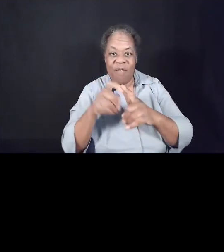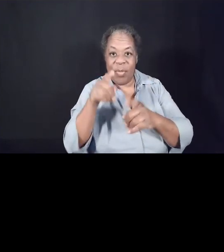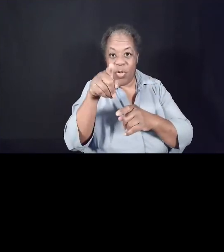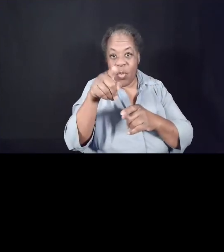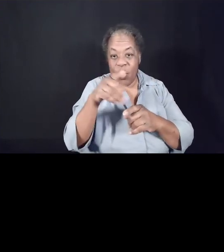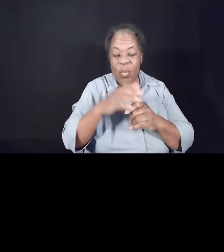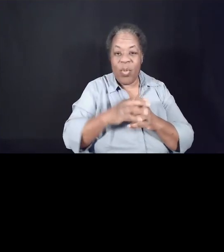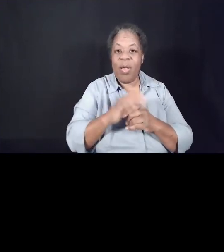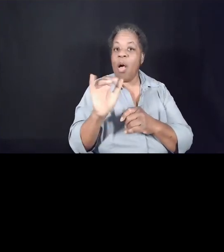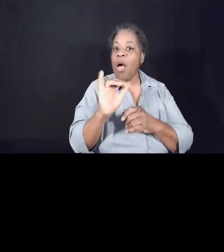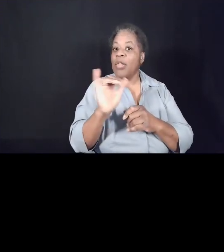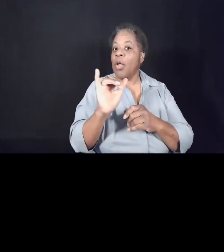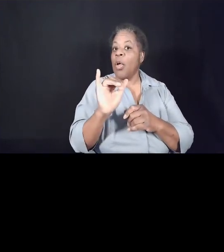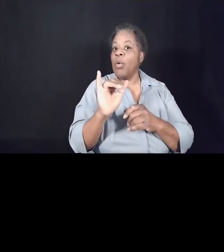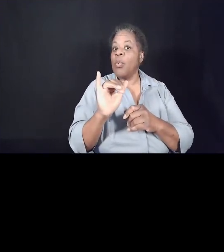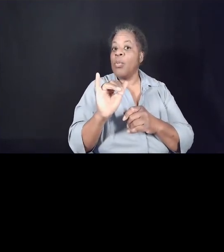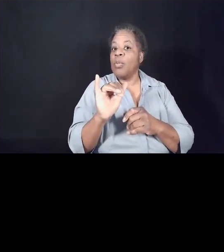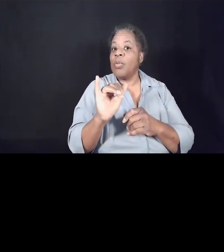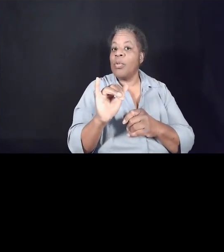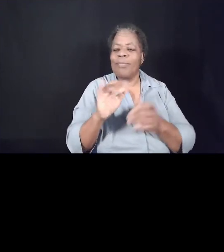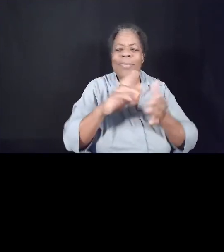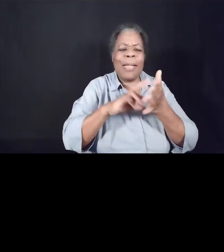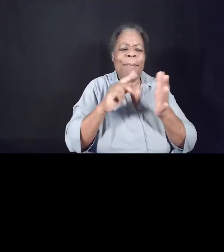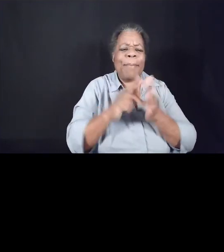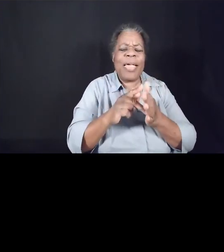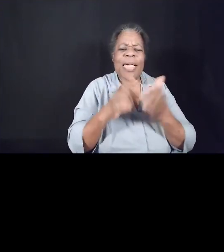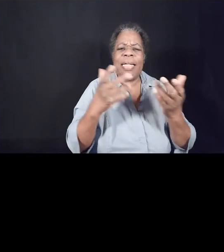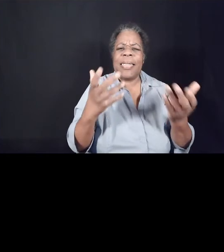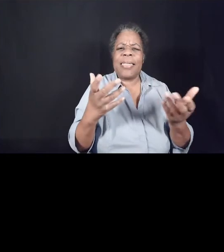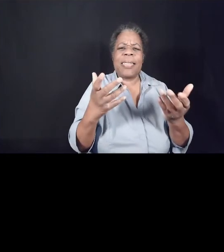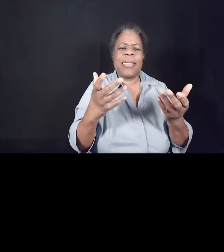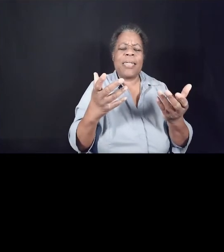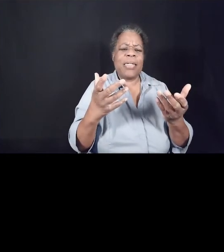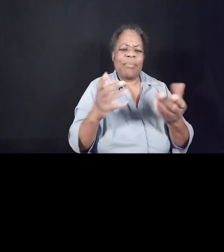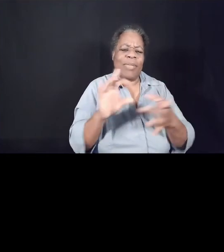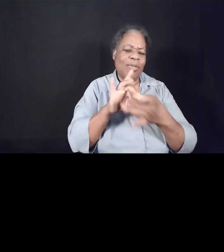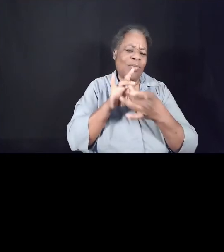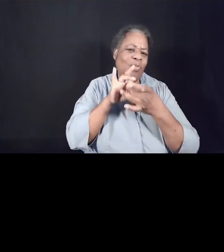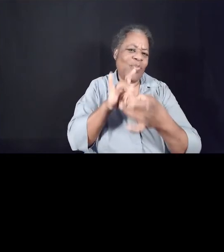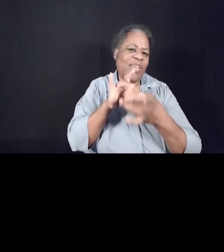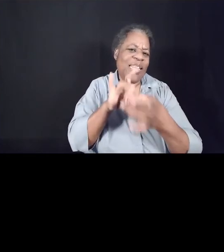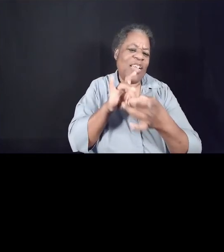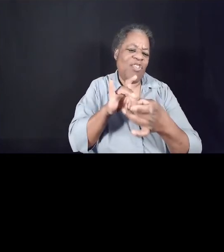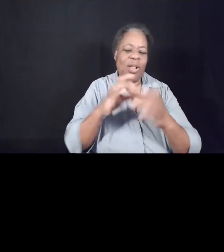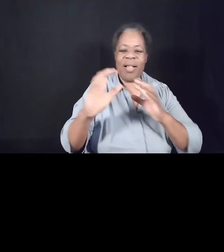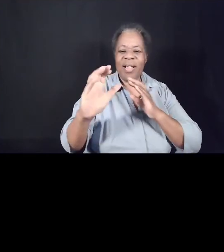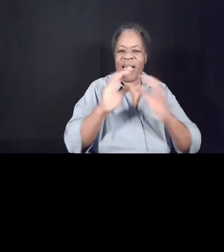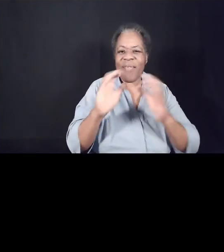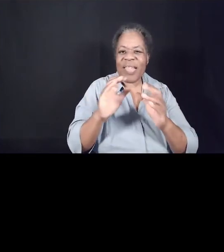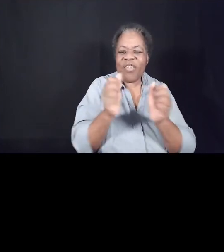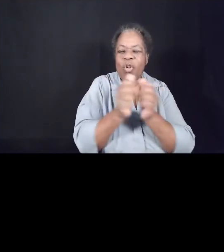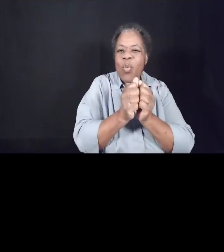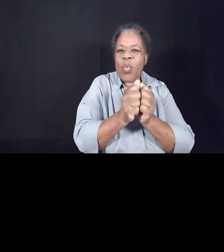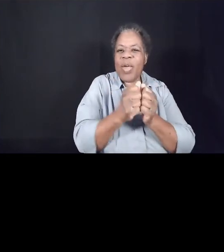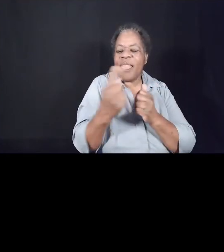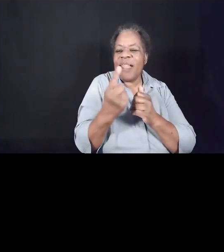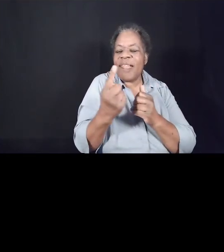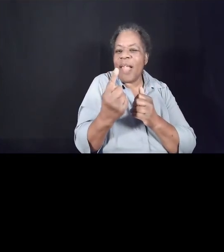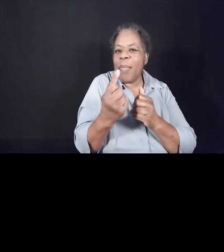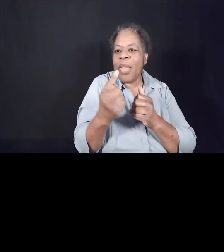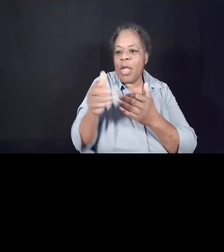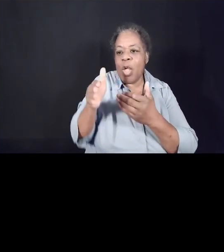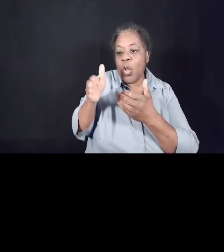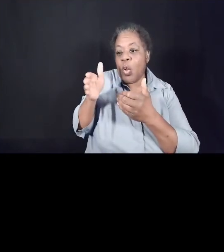the context of COVID. What does it mean to be in relational conversation with someone who is close